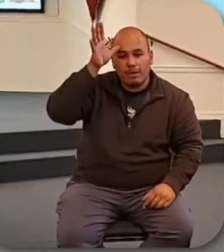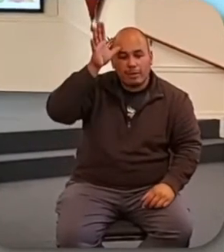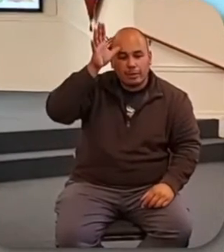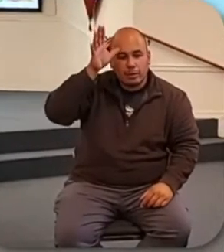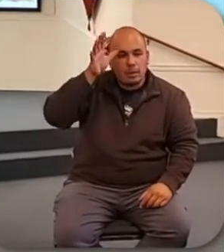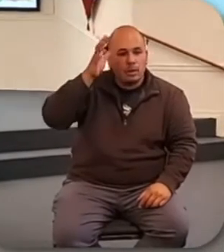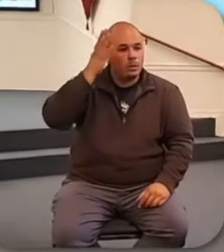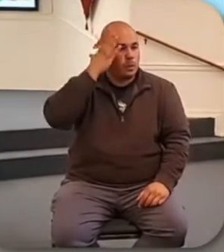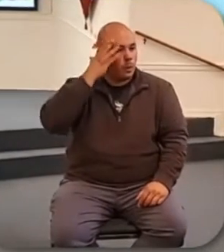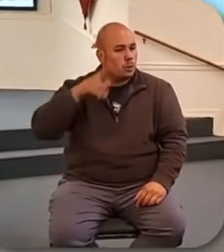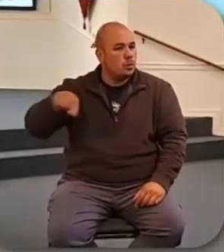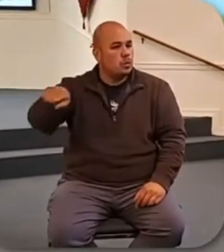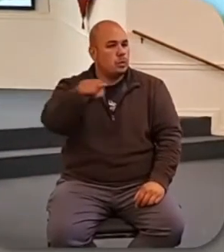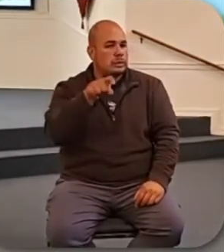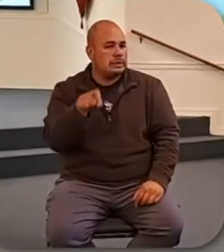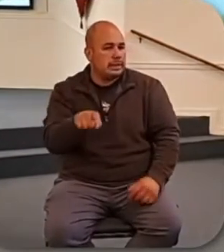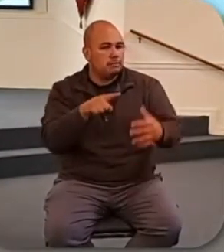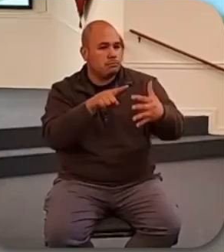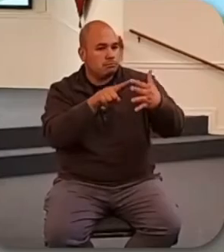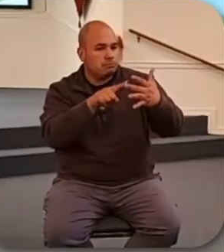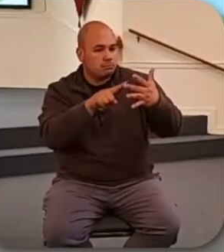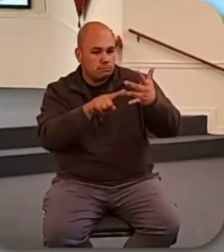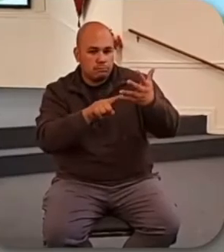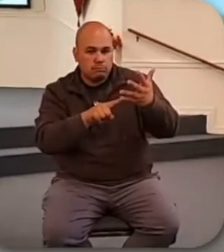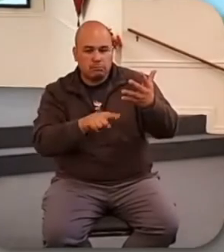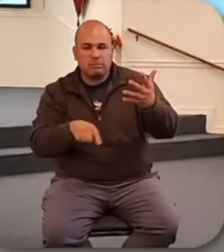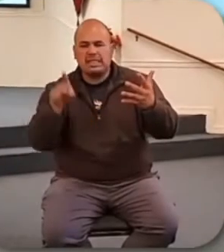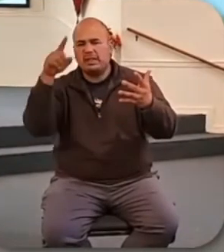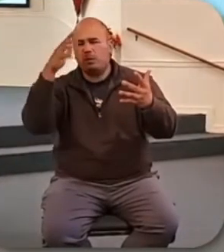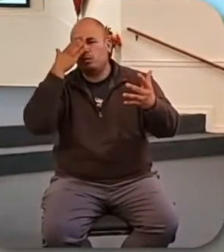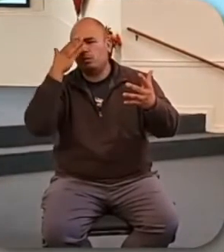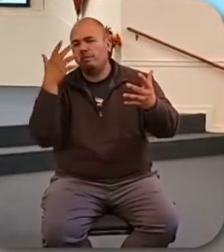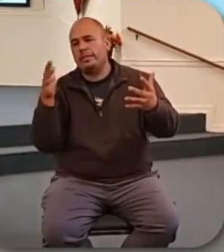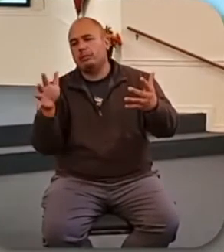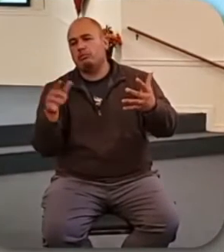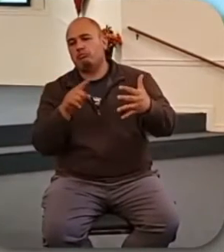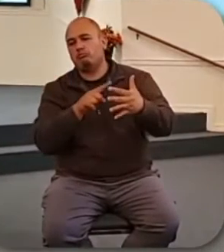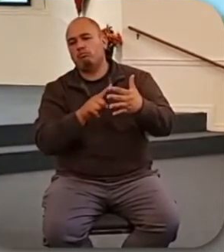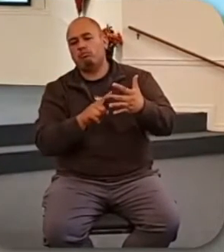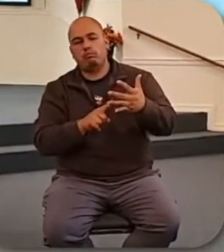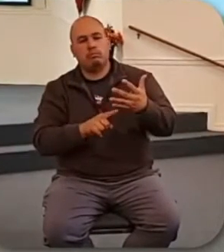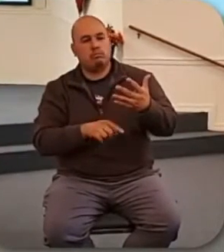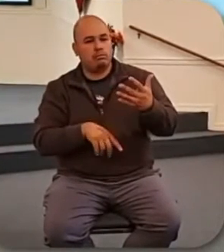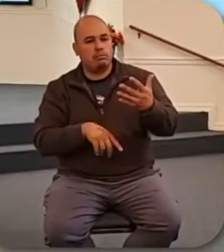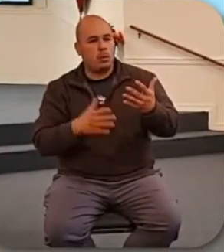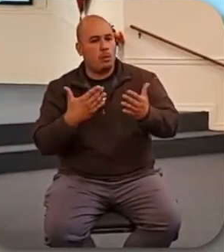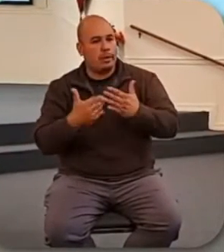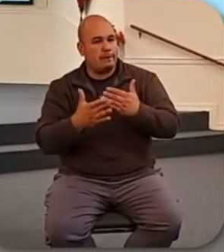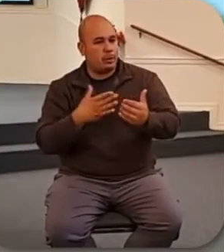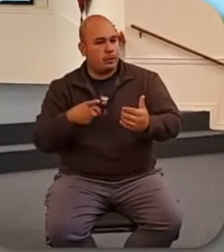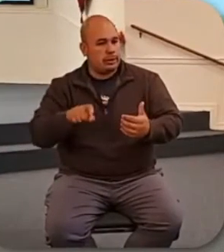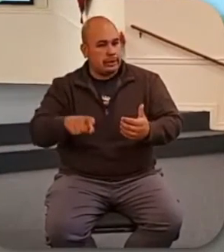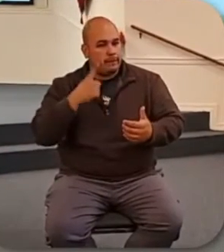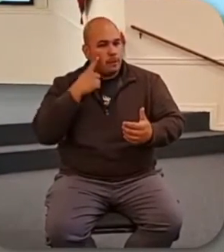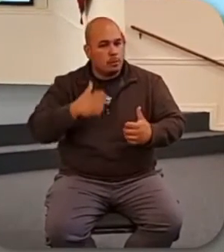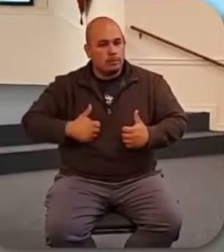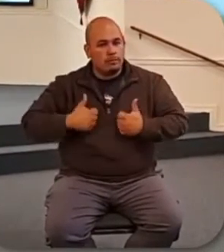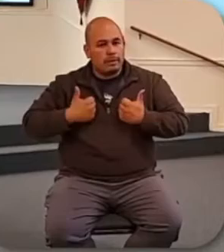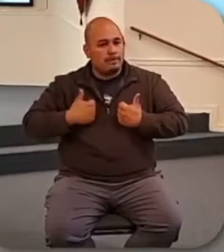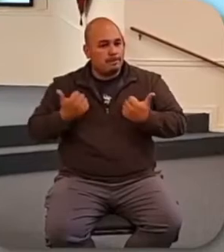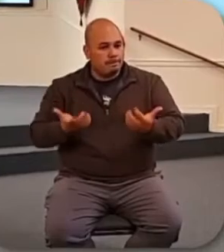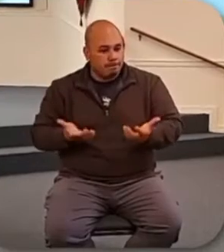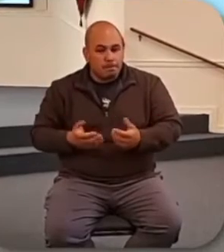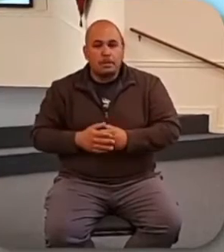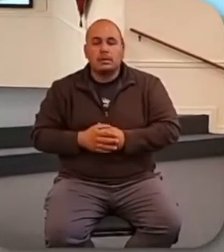things. He knows what you need to survive. And he's your Father. Your